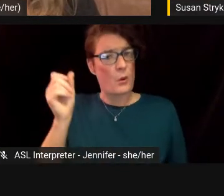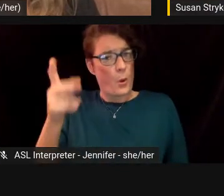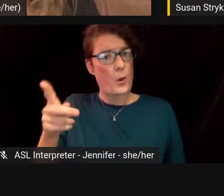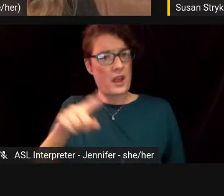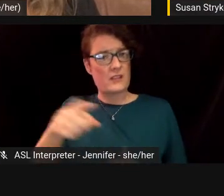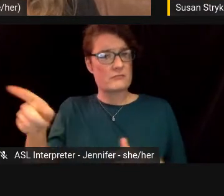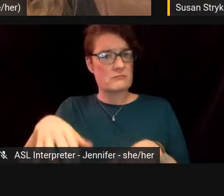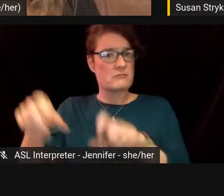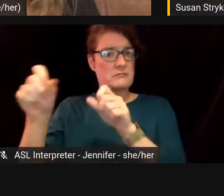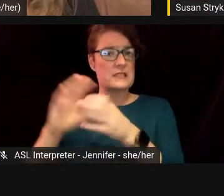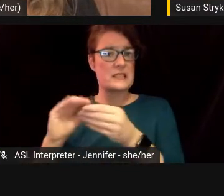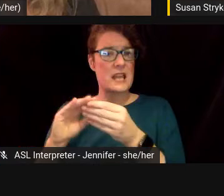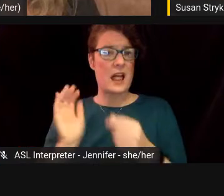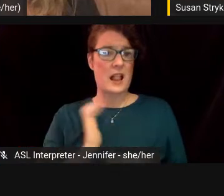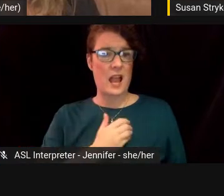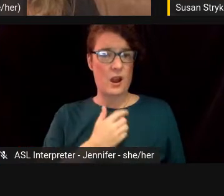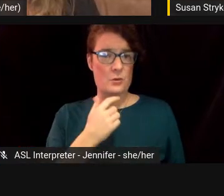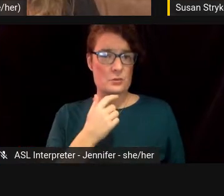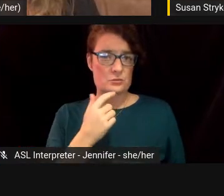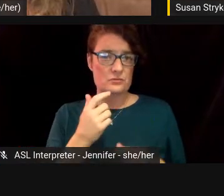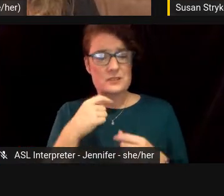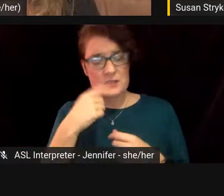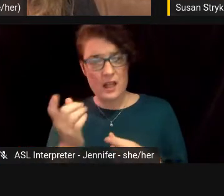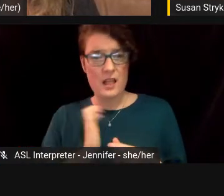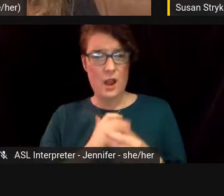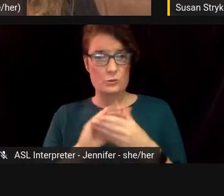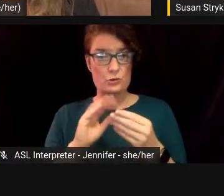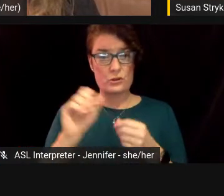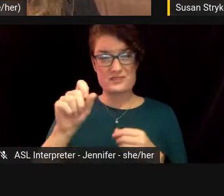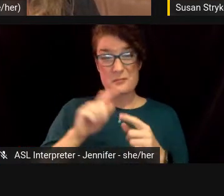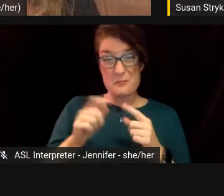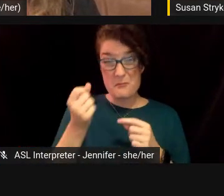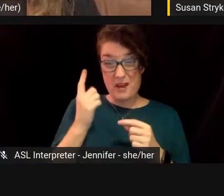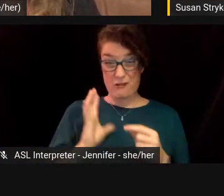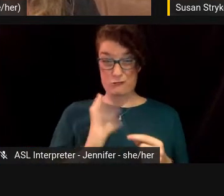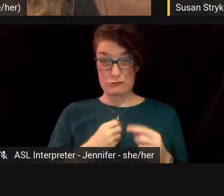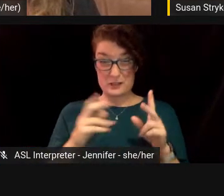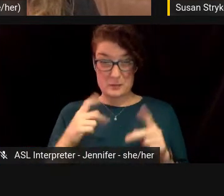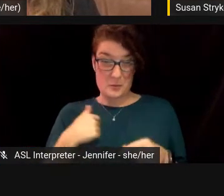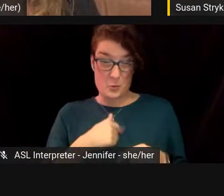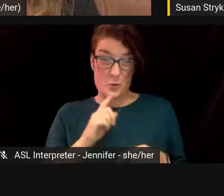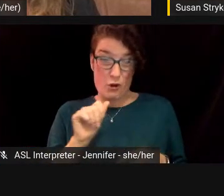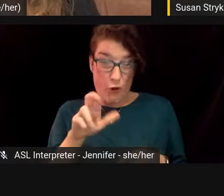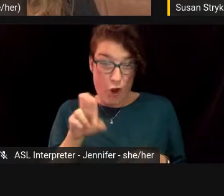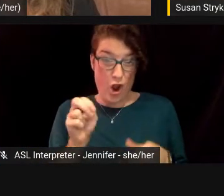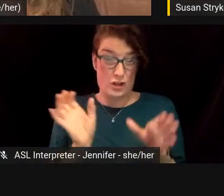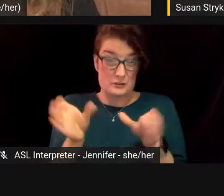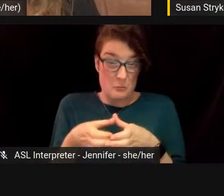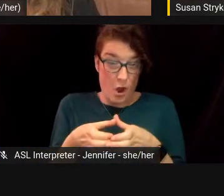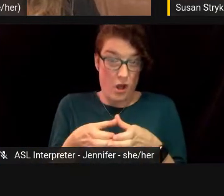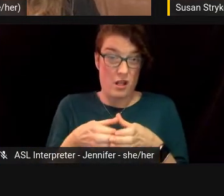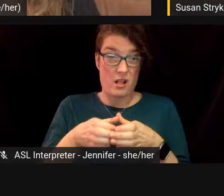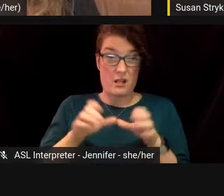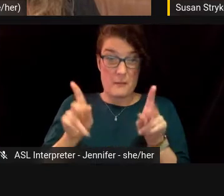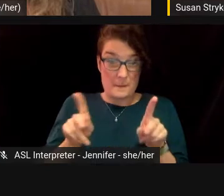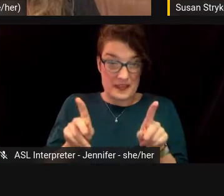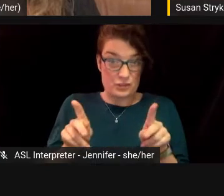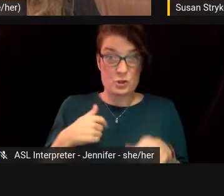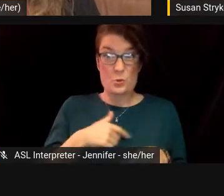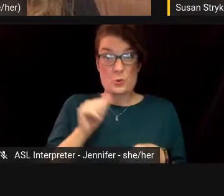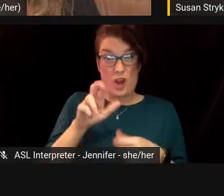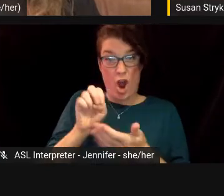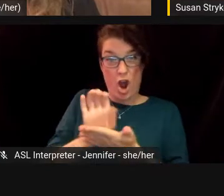I think trans people, because we are a small population and marginalized in the ways that we are and not